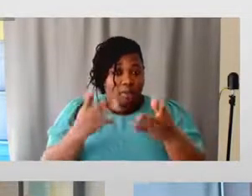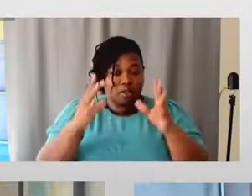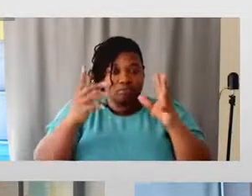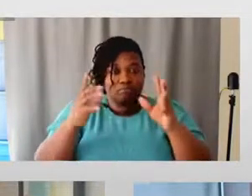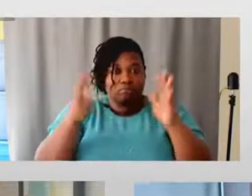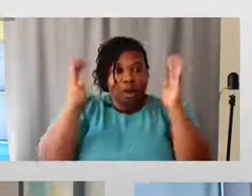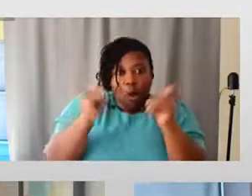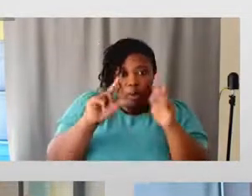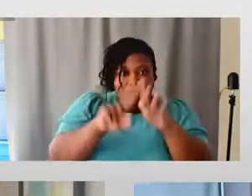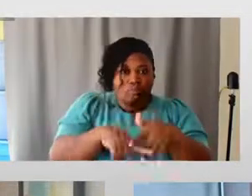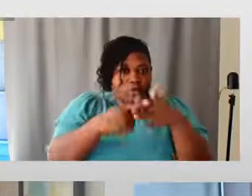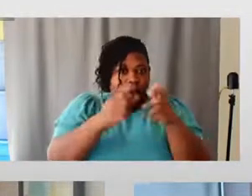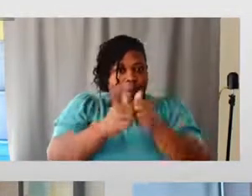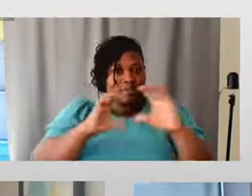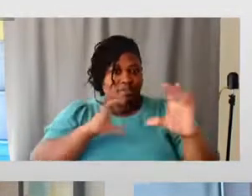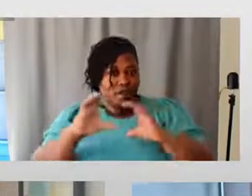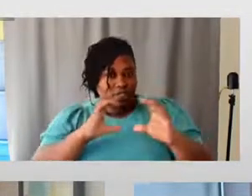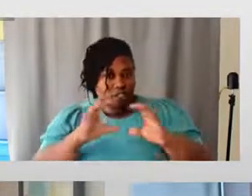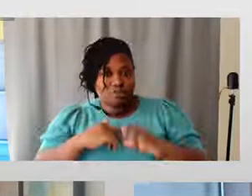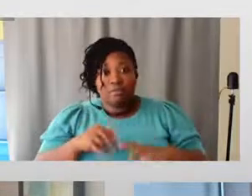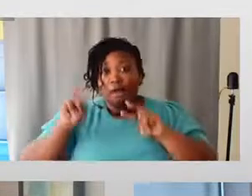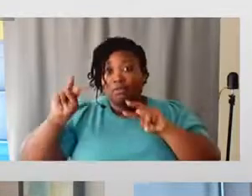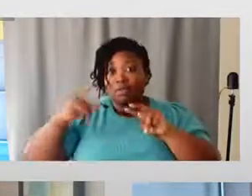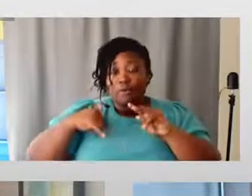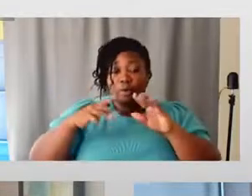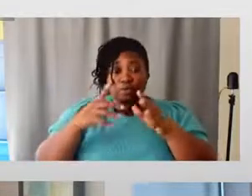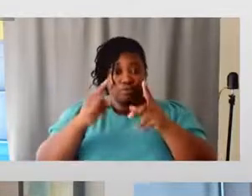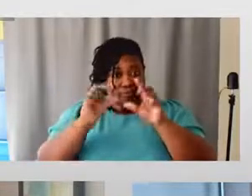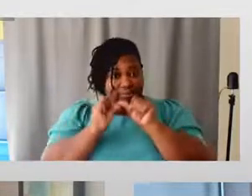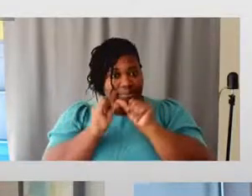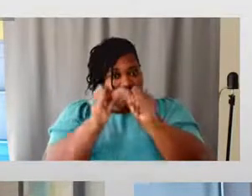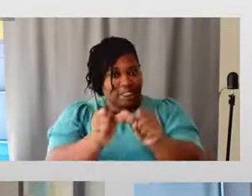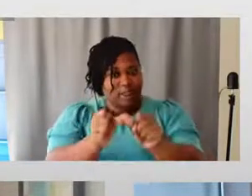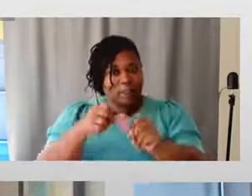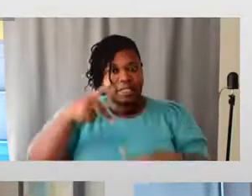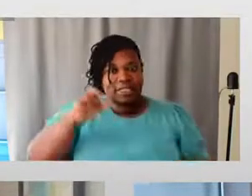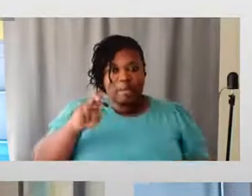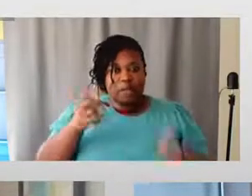conversation, and I look forward to continuing the conversation in this panel today.